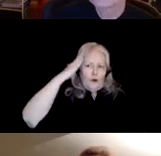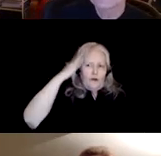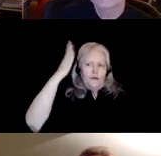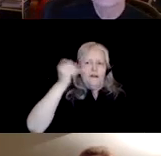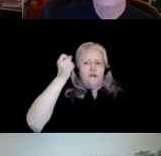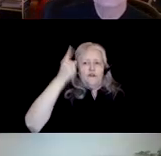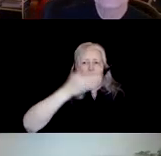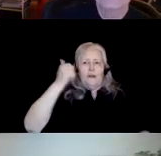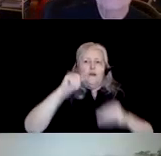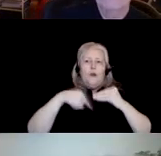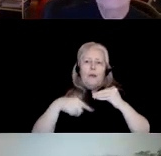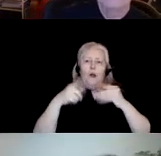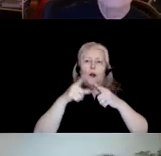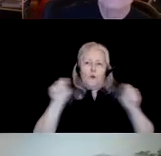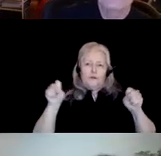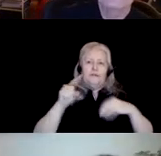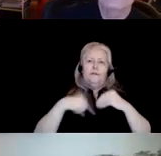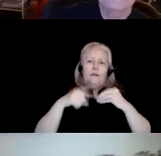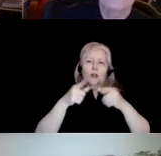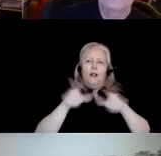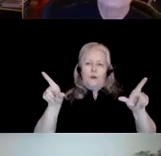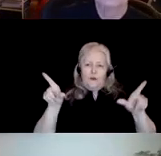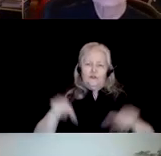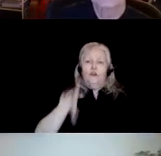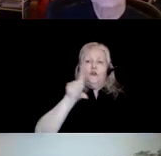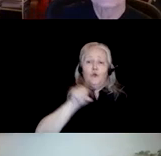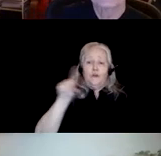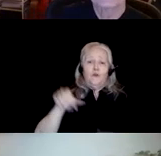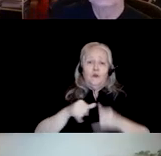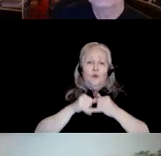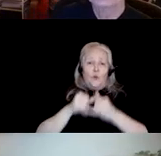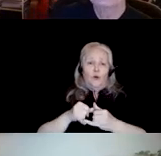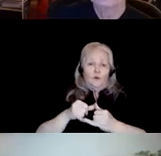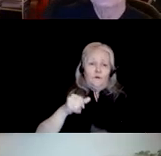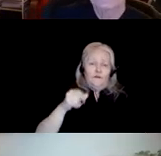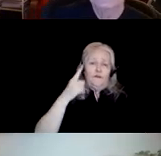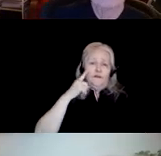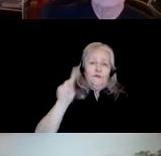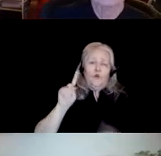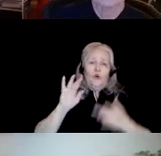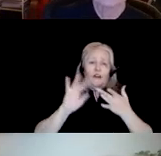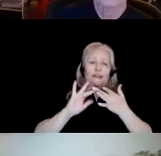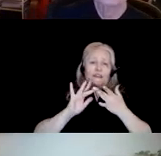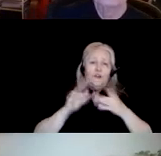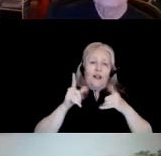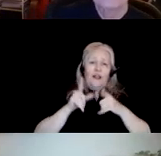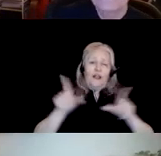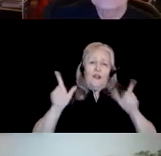of linguistics and language. The 2020 award goes to the internet linguist Gretchen McCulloch.